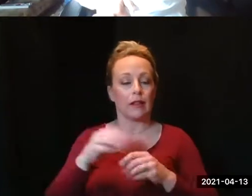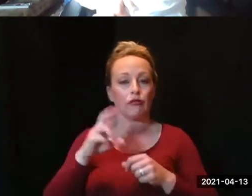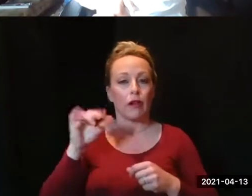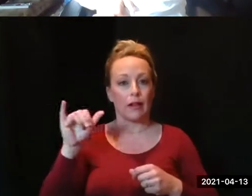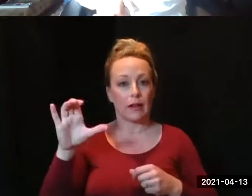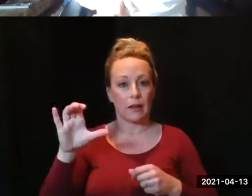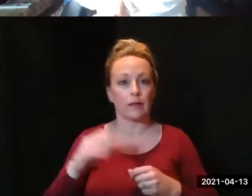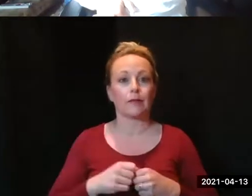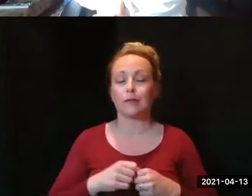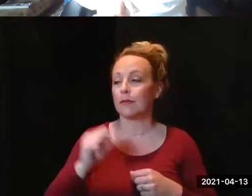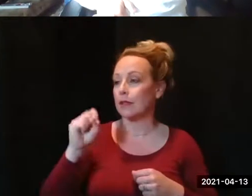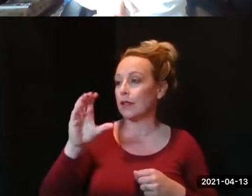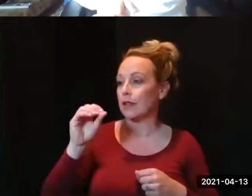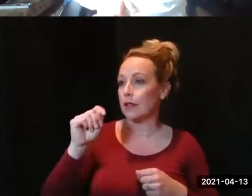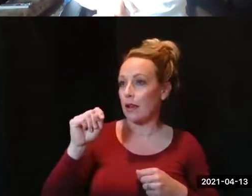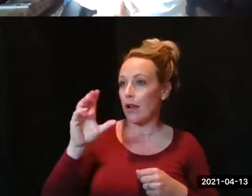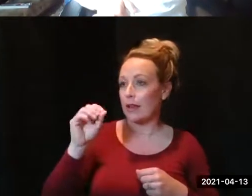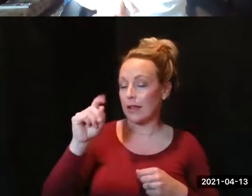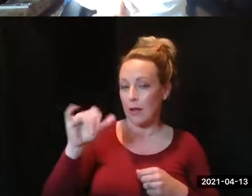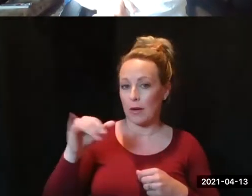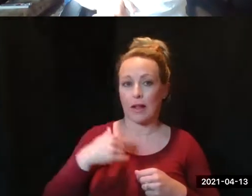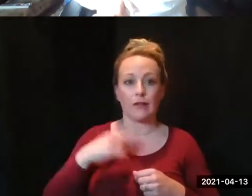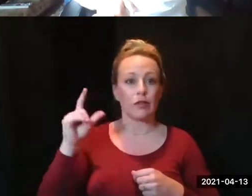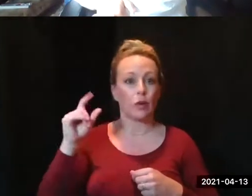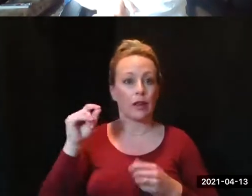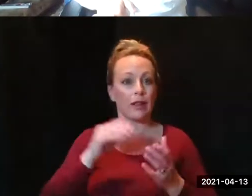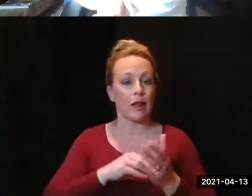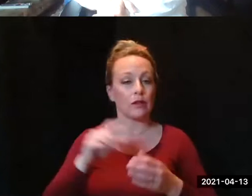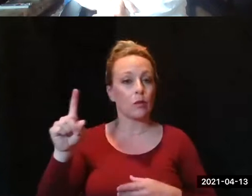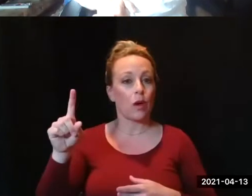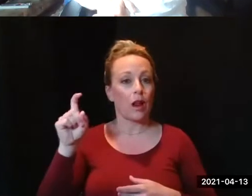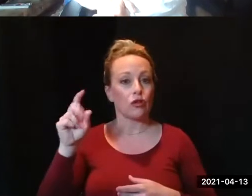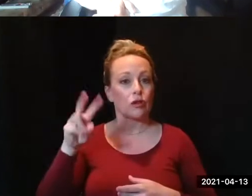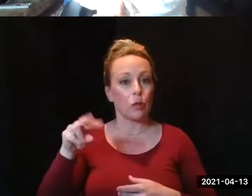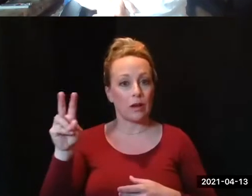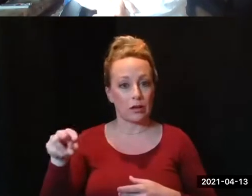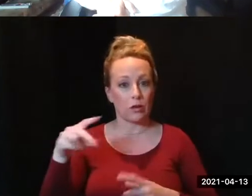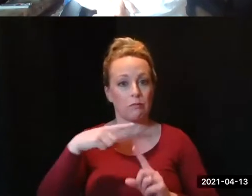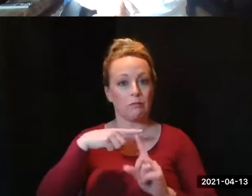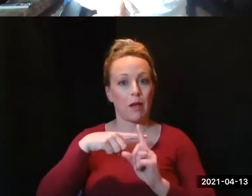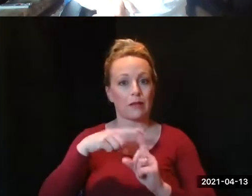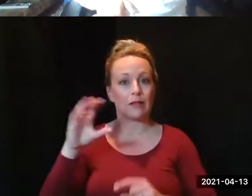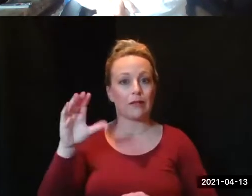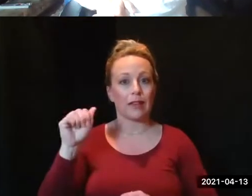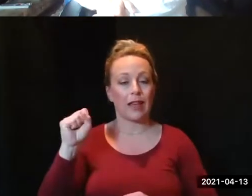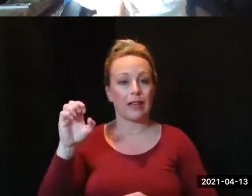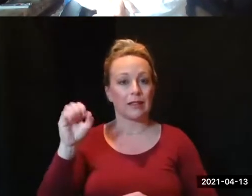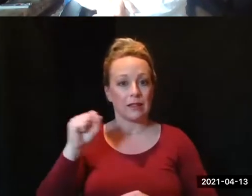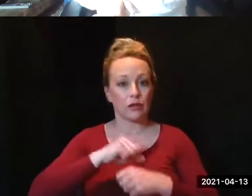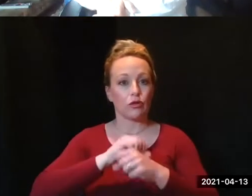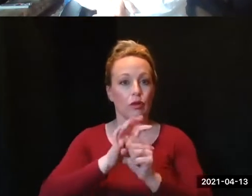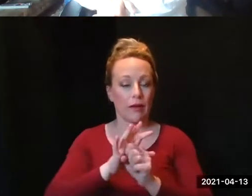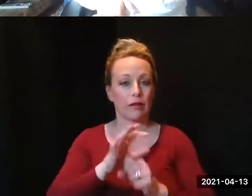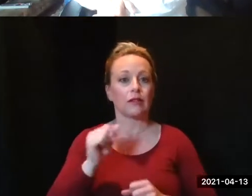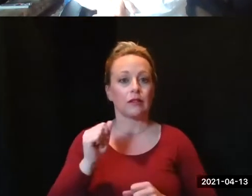In Scott County, there have been 20,122 positive cases of coronavirus